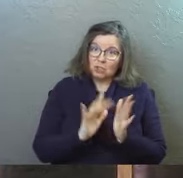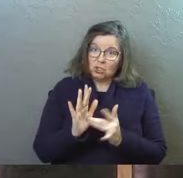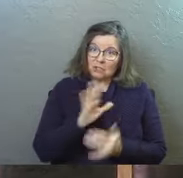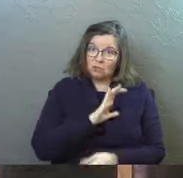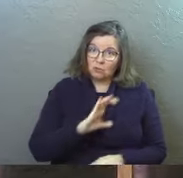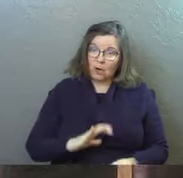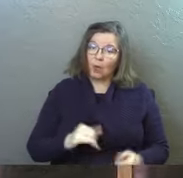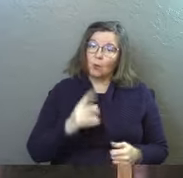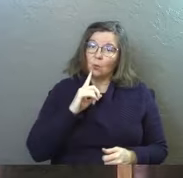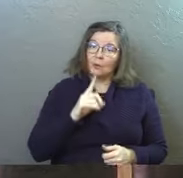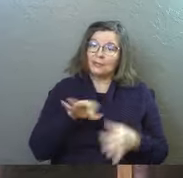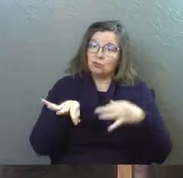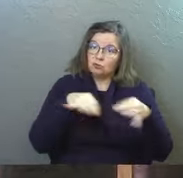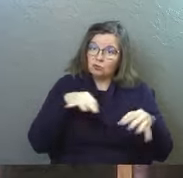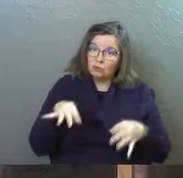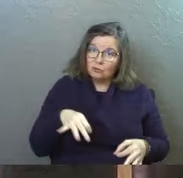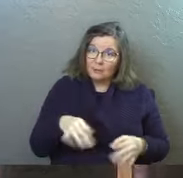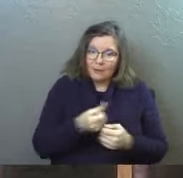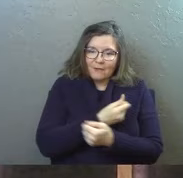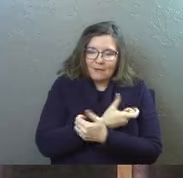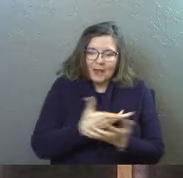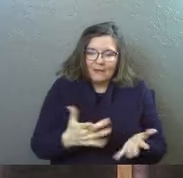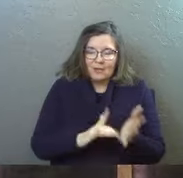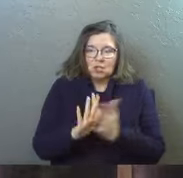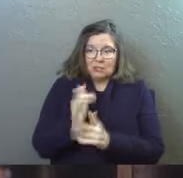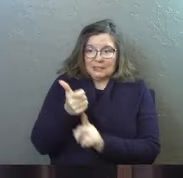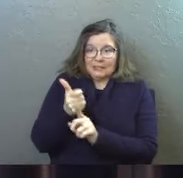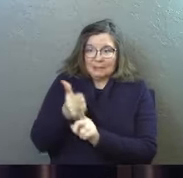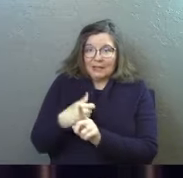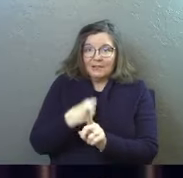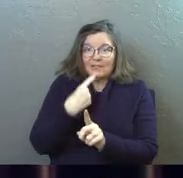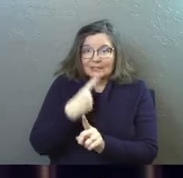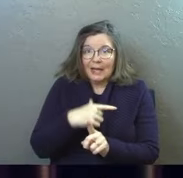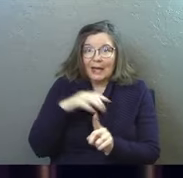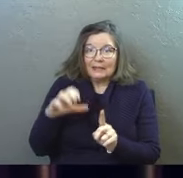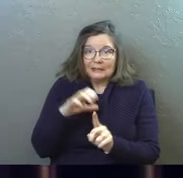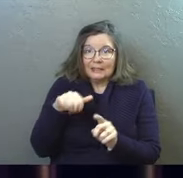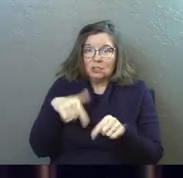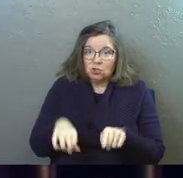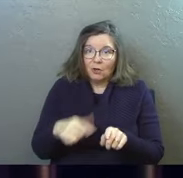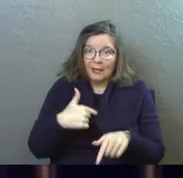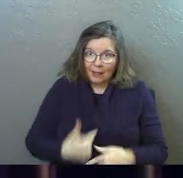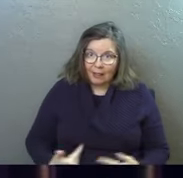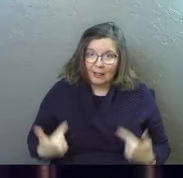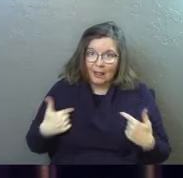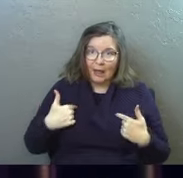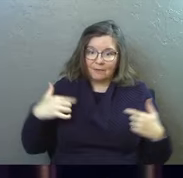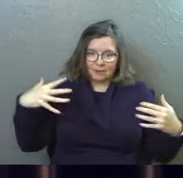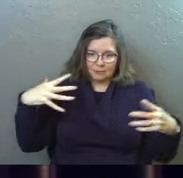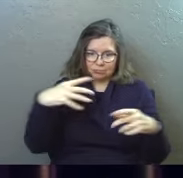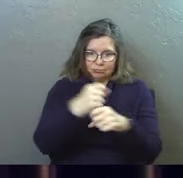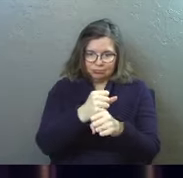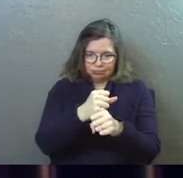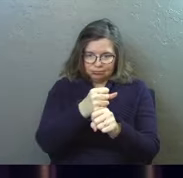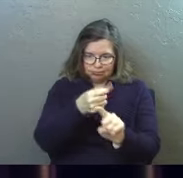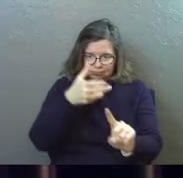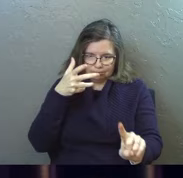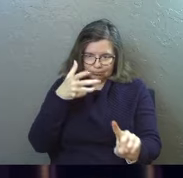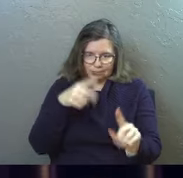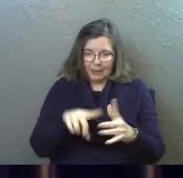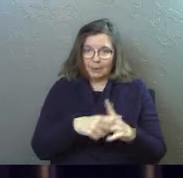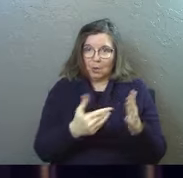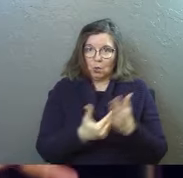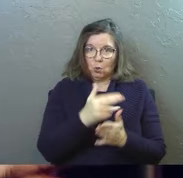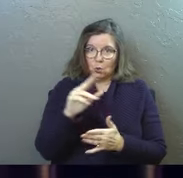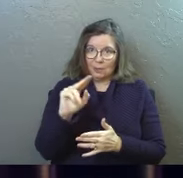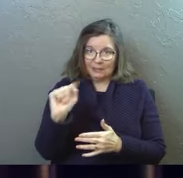Jesus Christ, which is the description of everything that Jesus said and did in his life captured for us in the beginning of the New